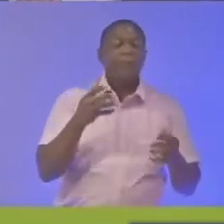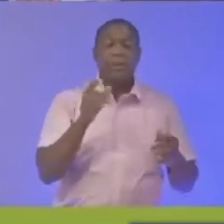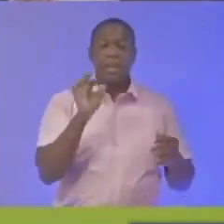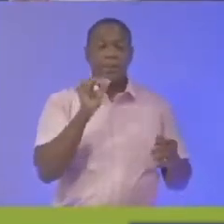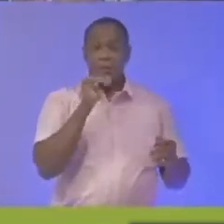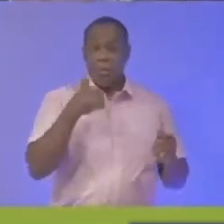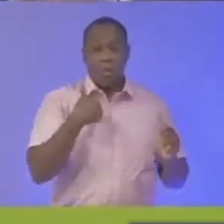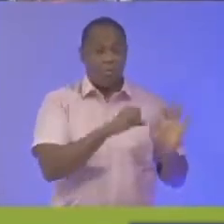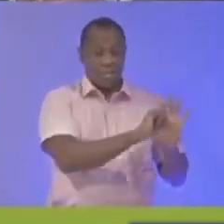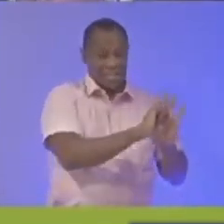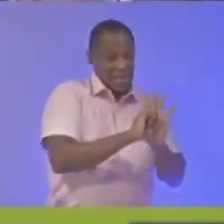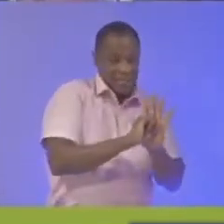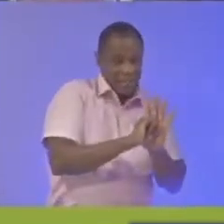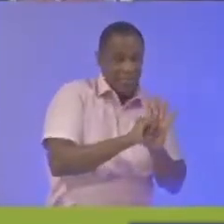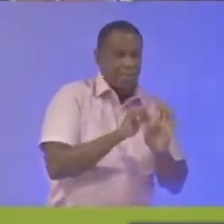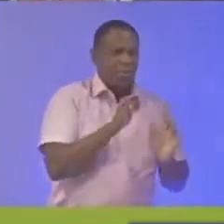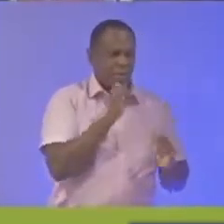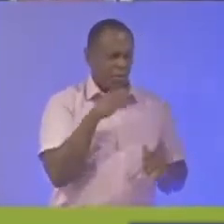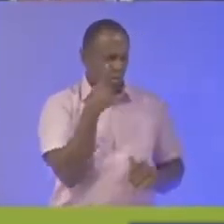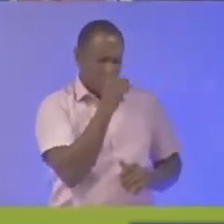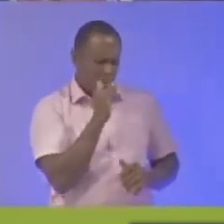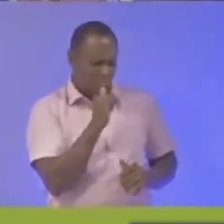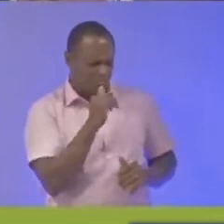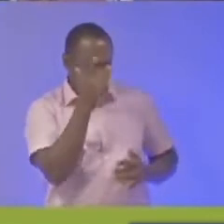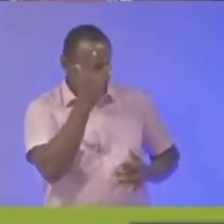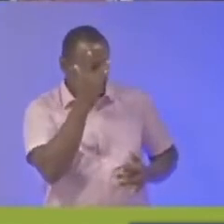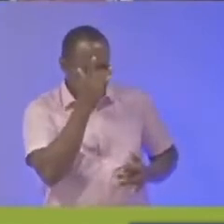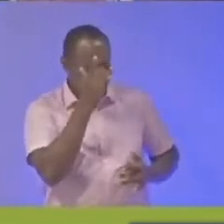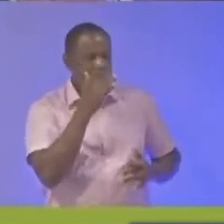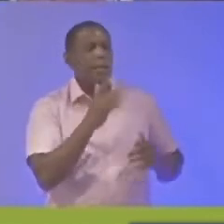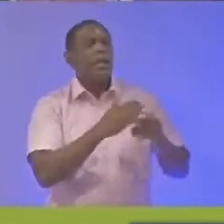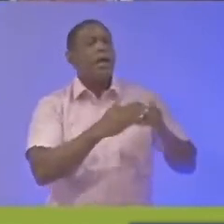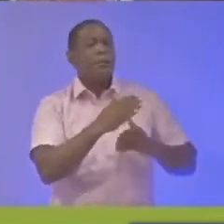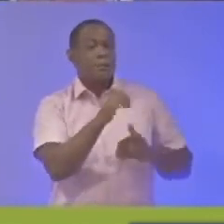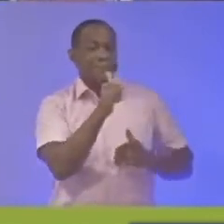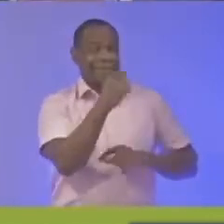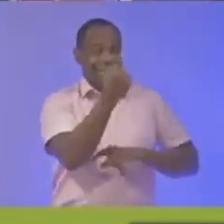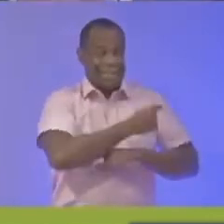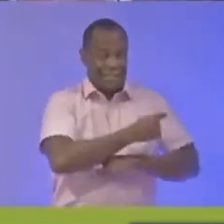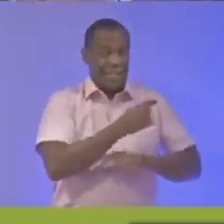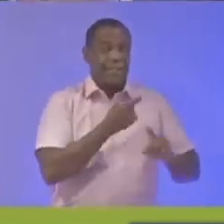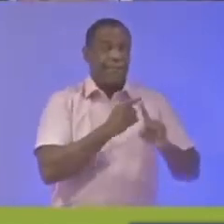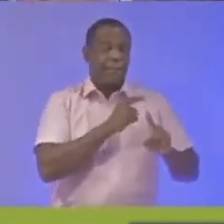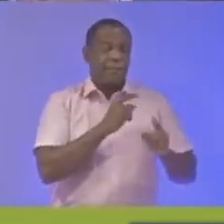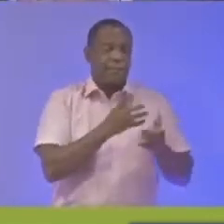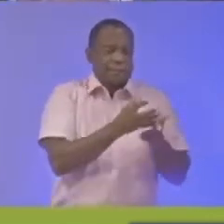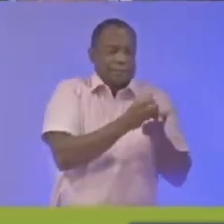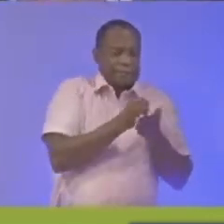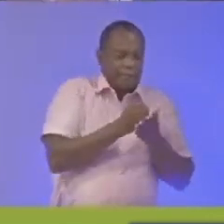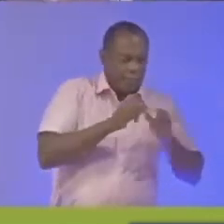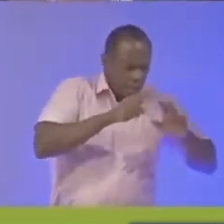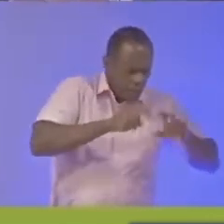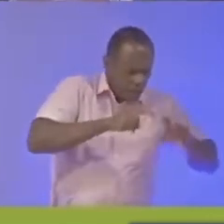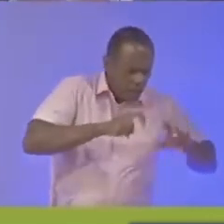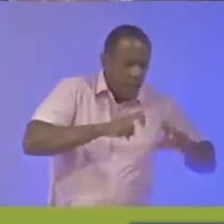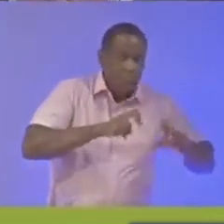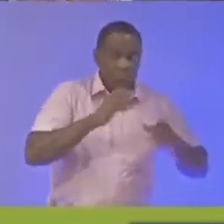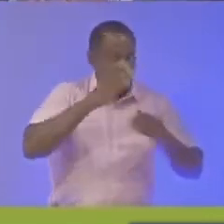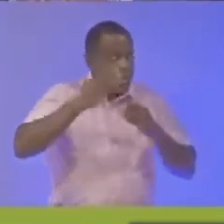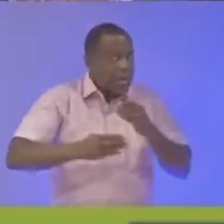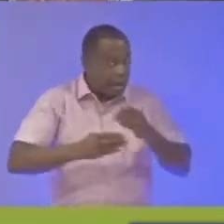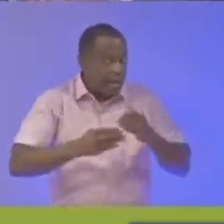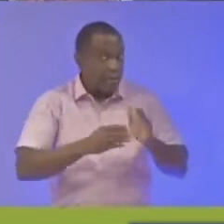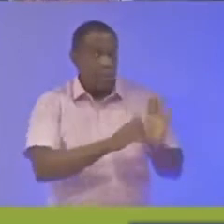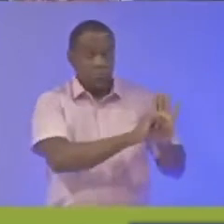after 10 days from the date at which the sample the positive sample was taken so that is persons who never had symptoms at all